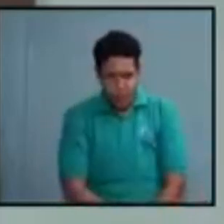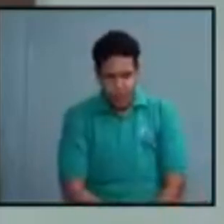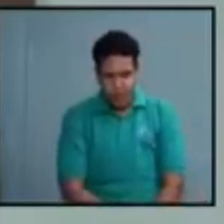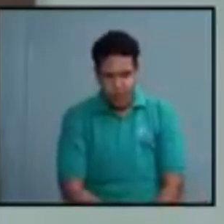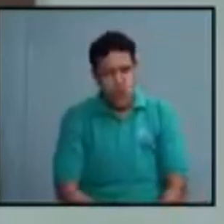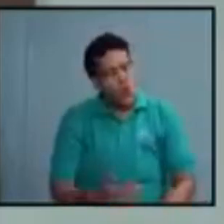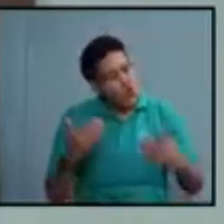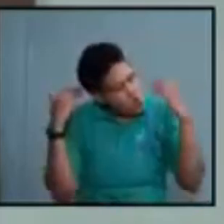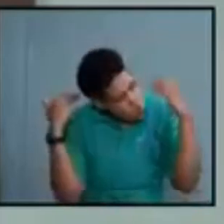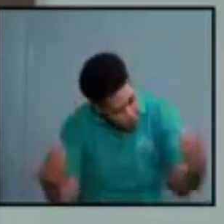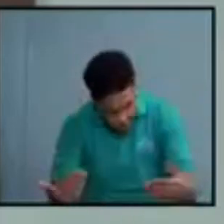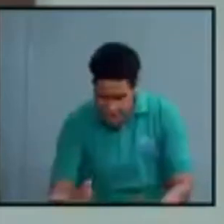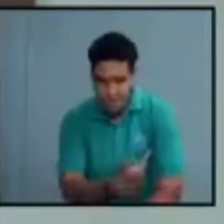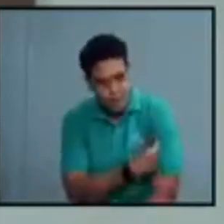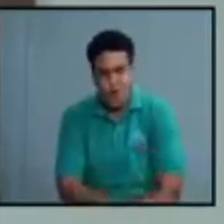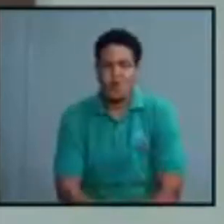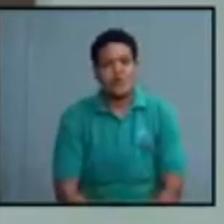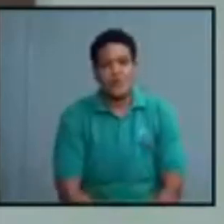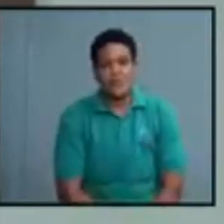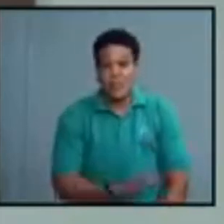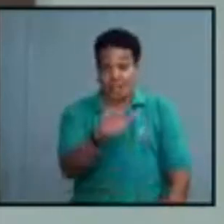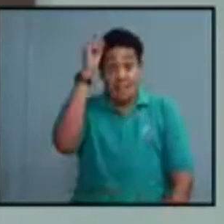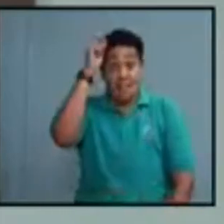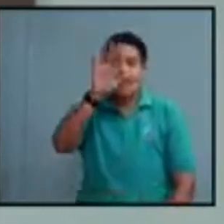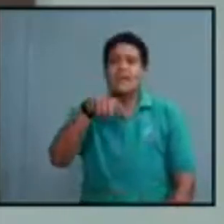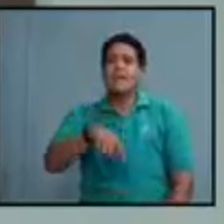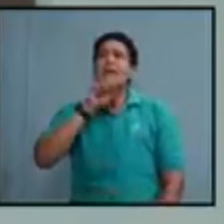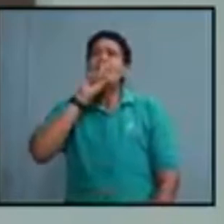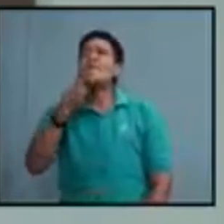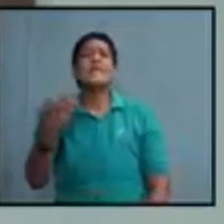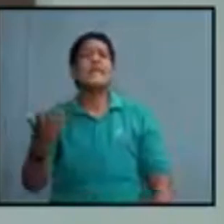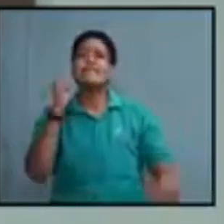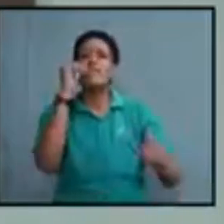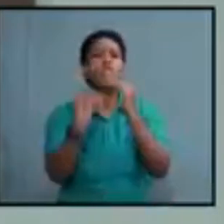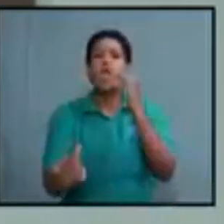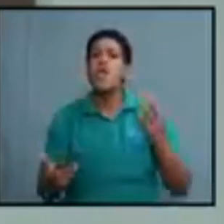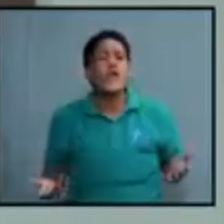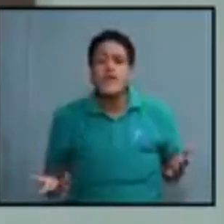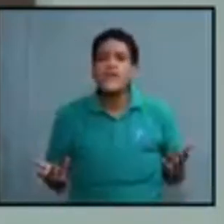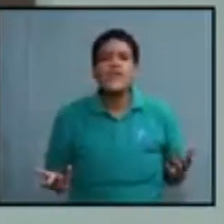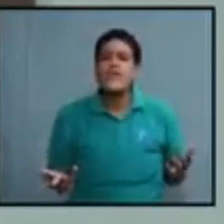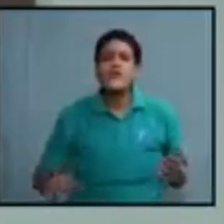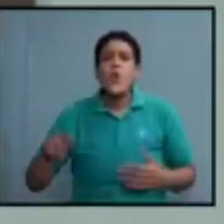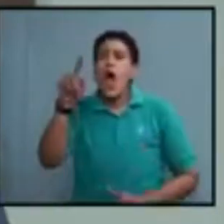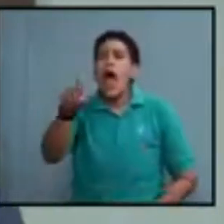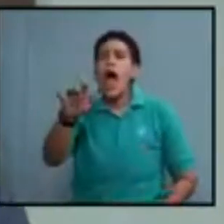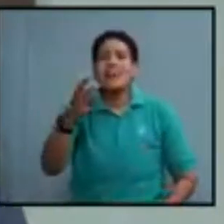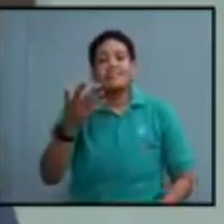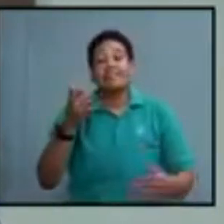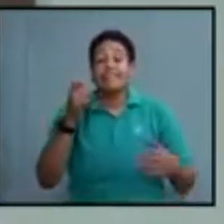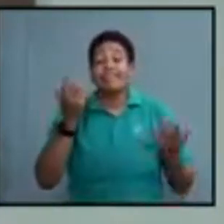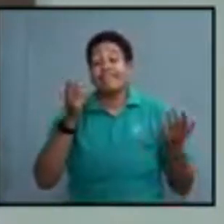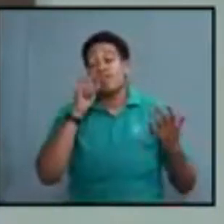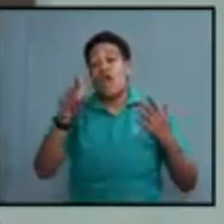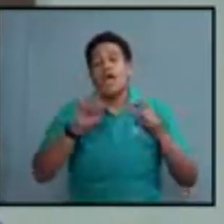Take the vaccine. It is really unfair to ask, well, not to